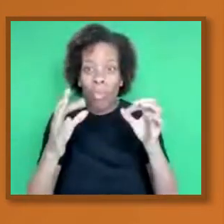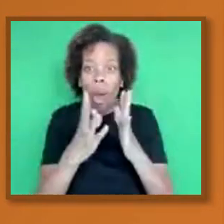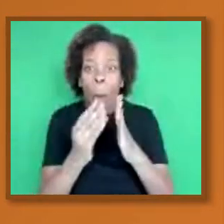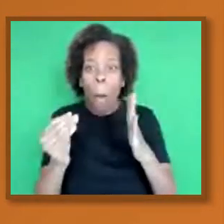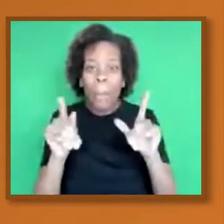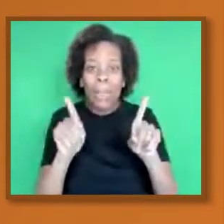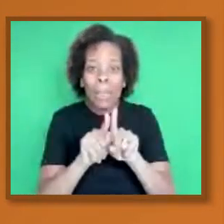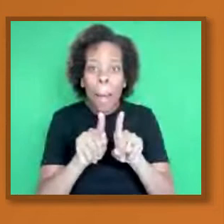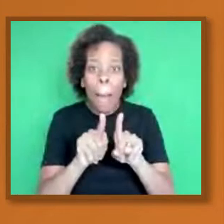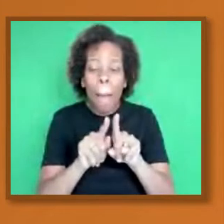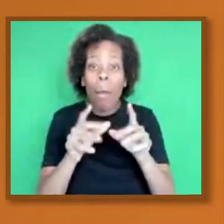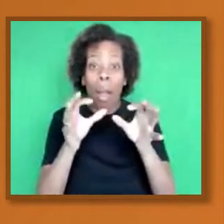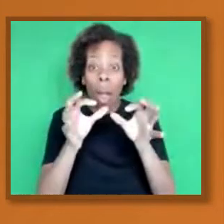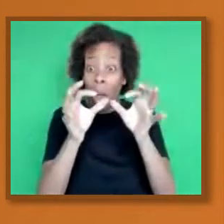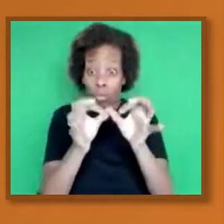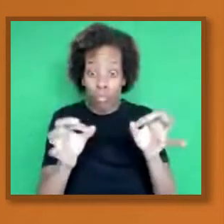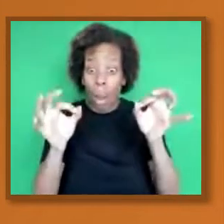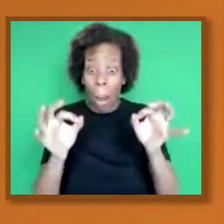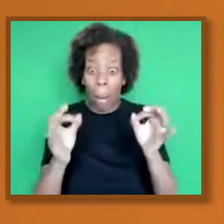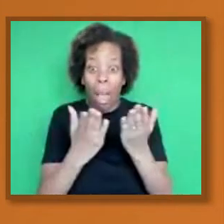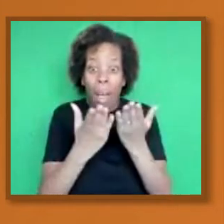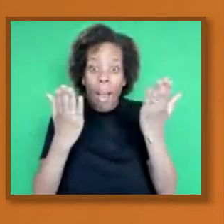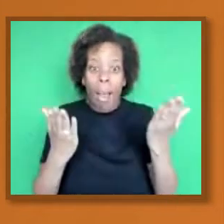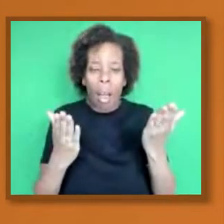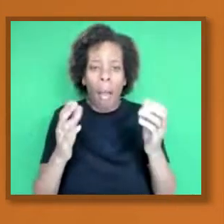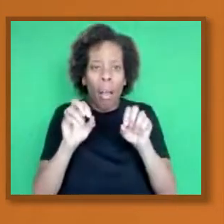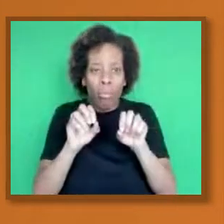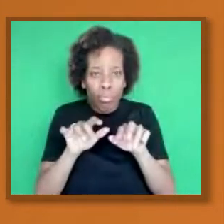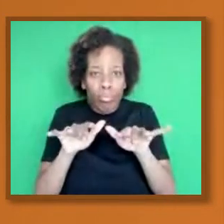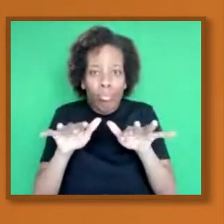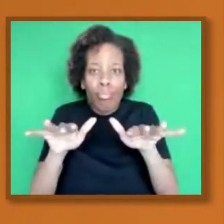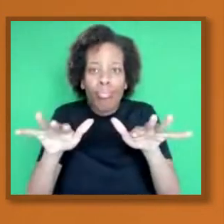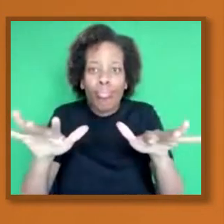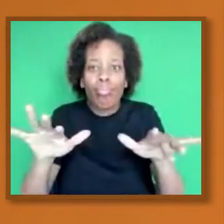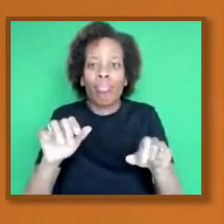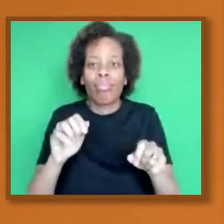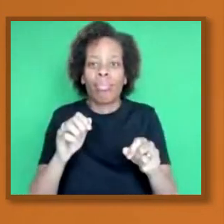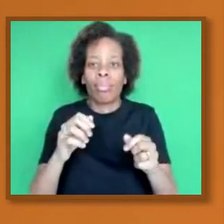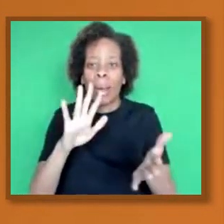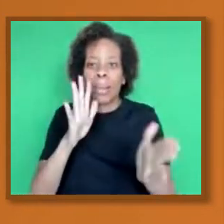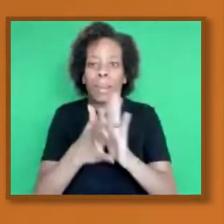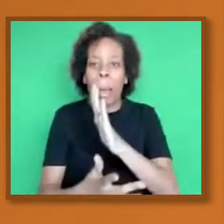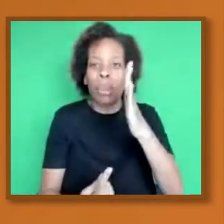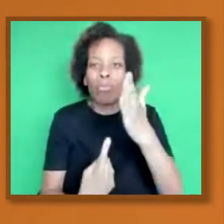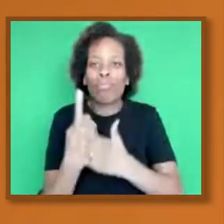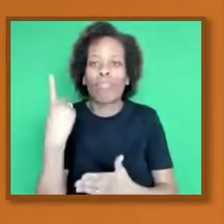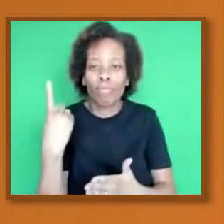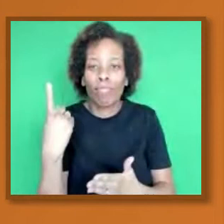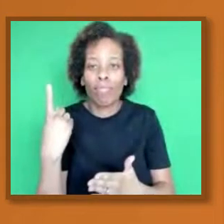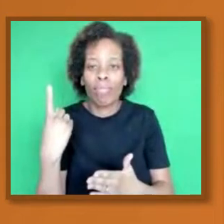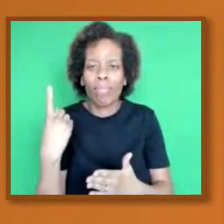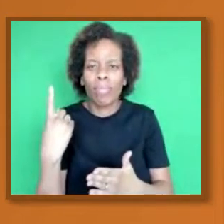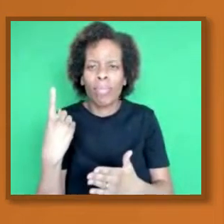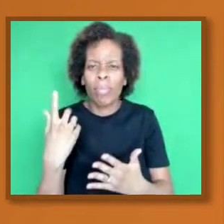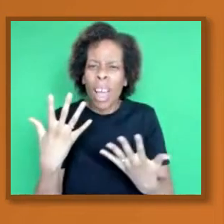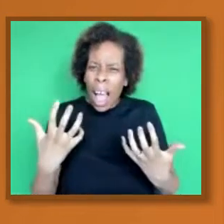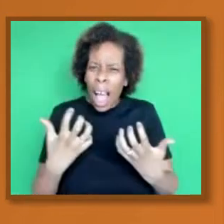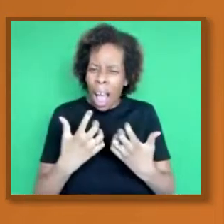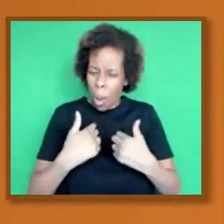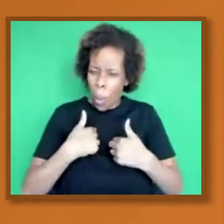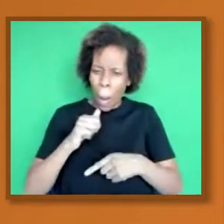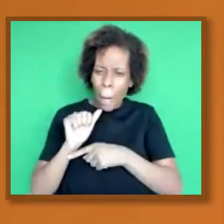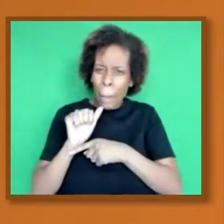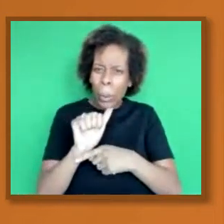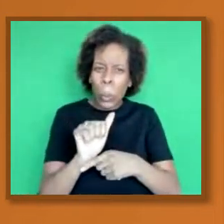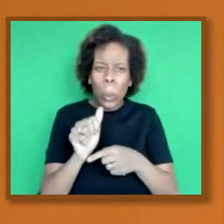So how then does our immune system work to actually fight viruses? So we're just talking of just a general infection that